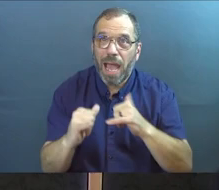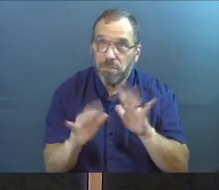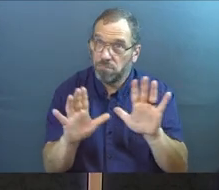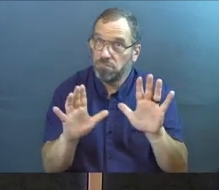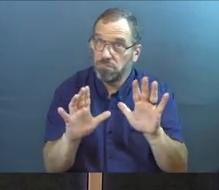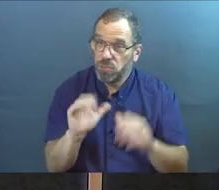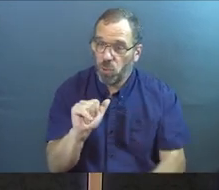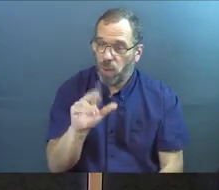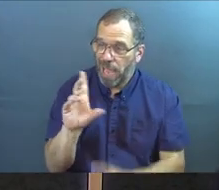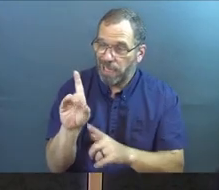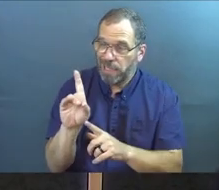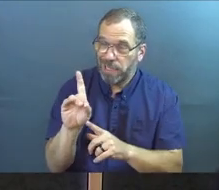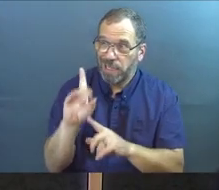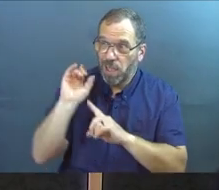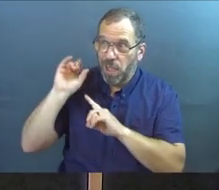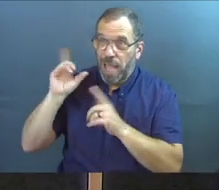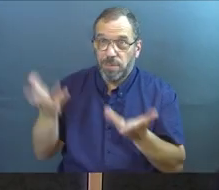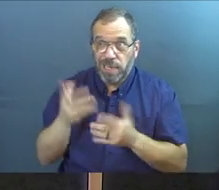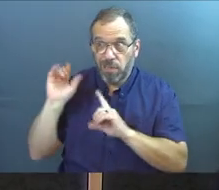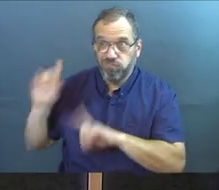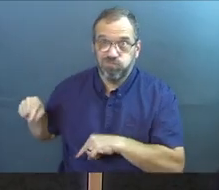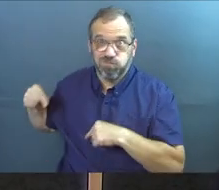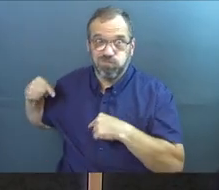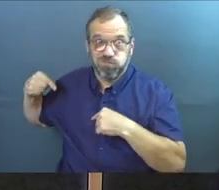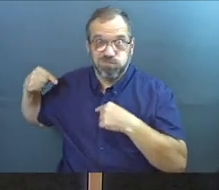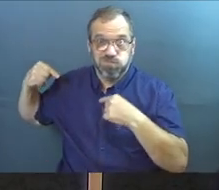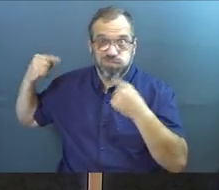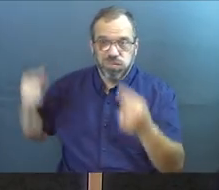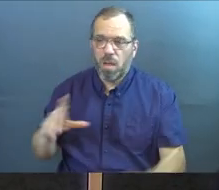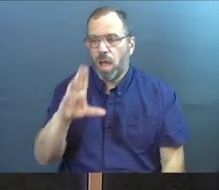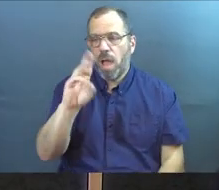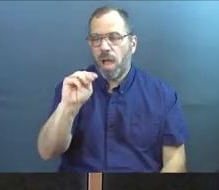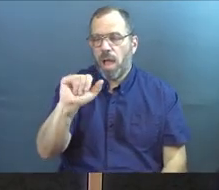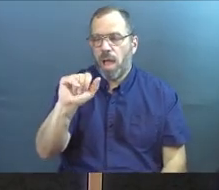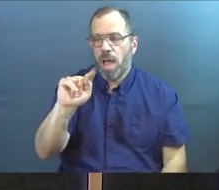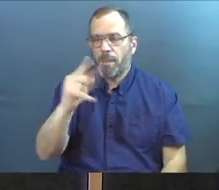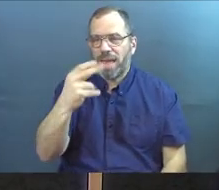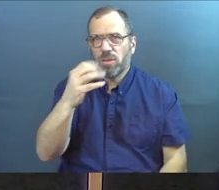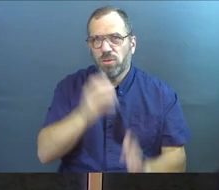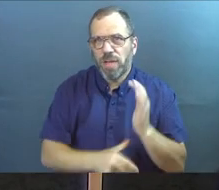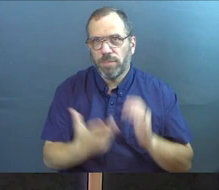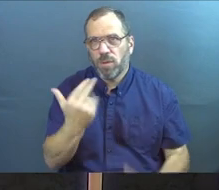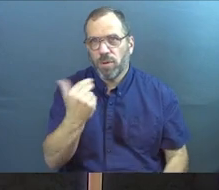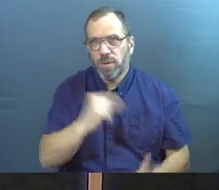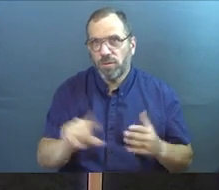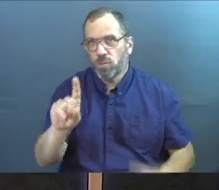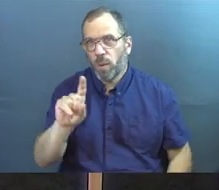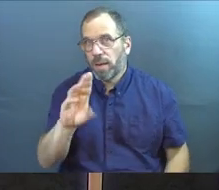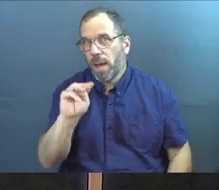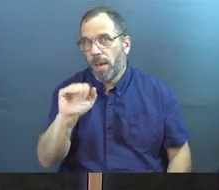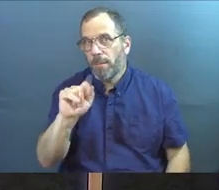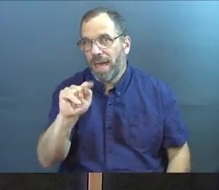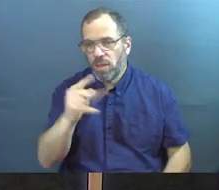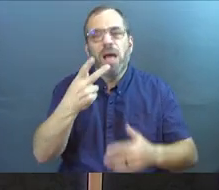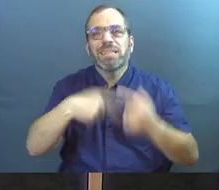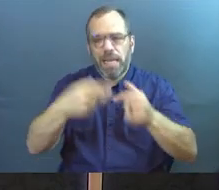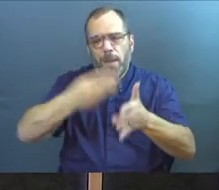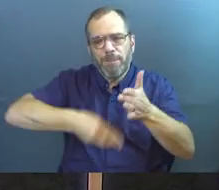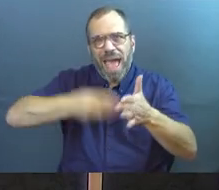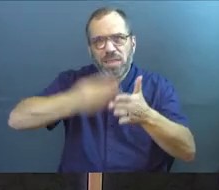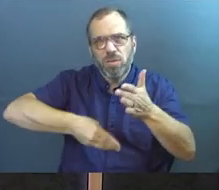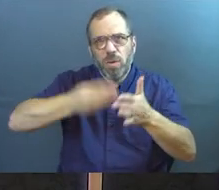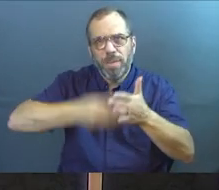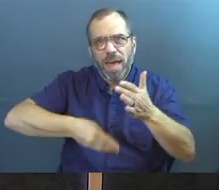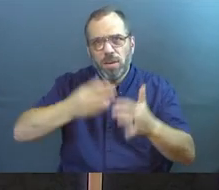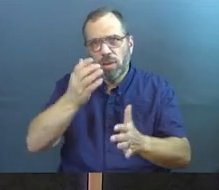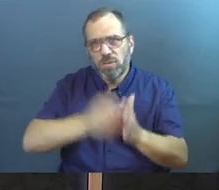So maybe ADD has been around for a long time. Matthew chapter 13, verse 1 is where we're going. So this is parable number